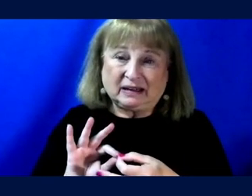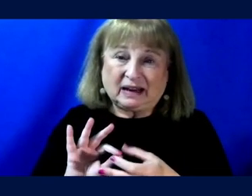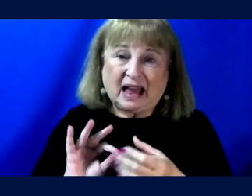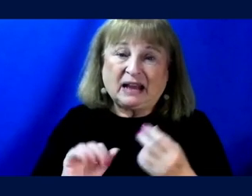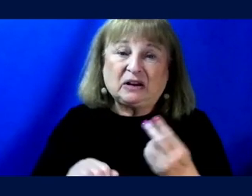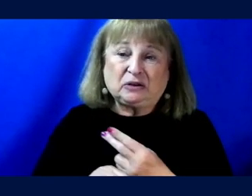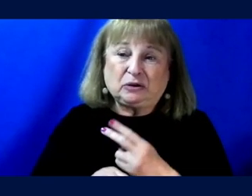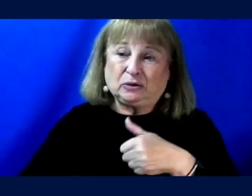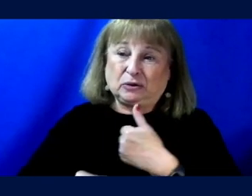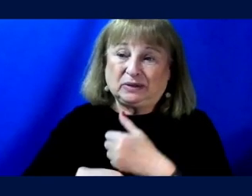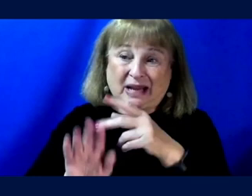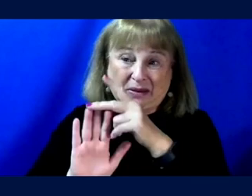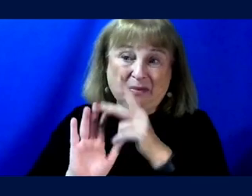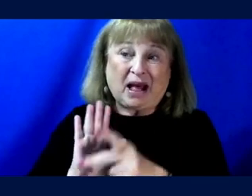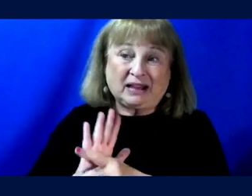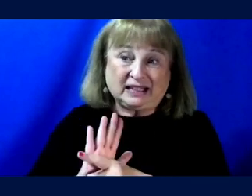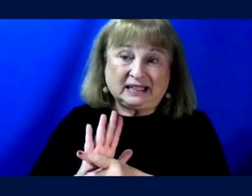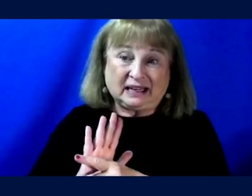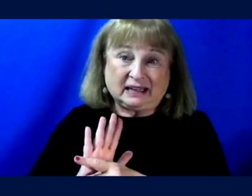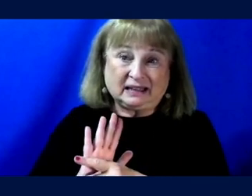used to set policy, presumably.